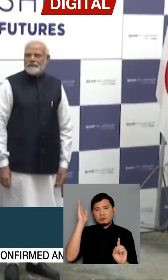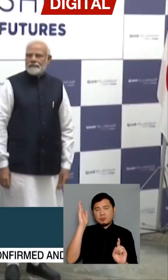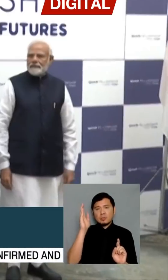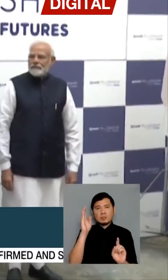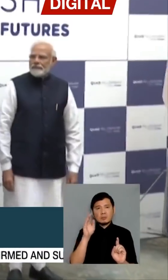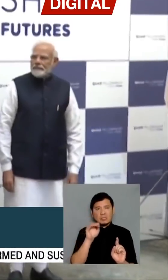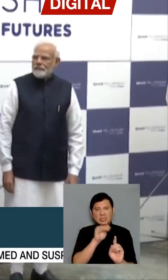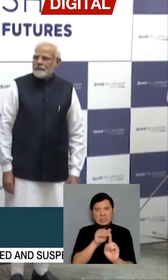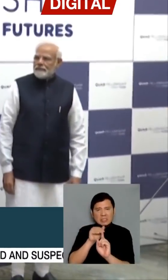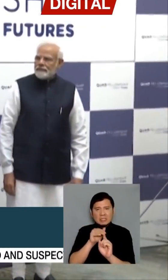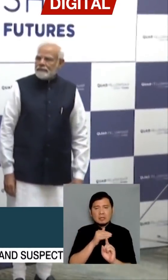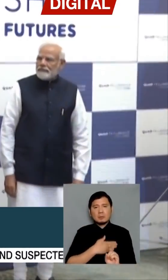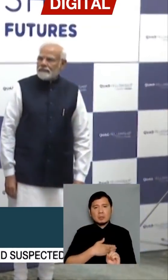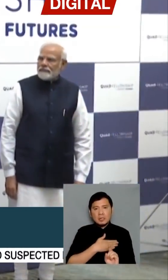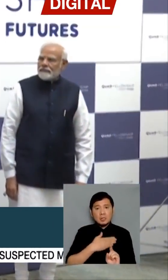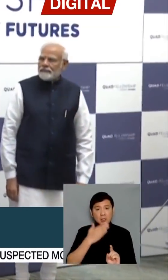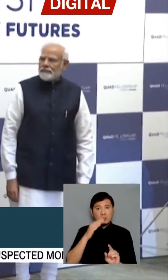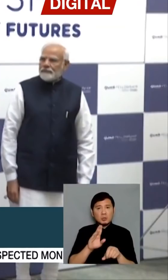into action.